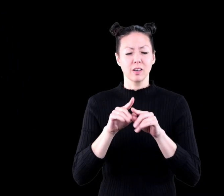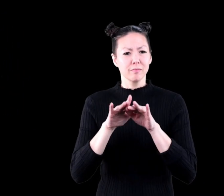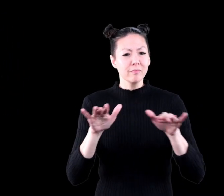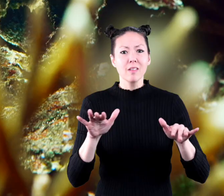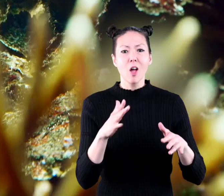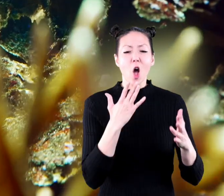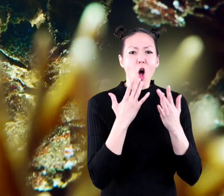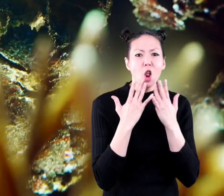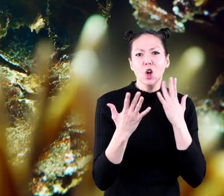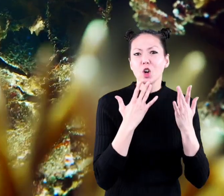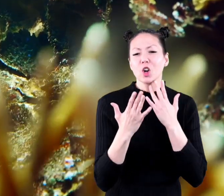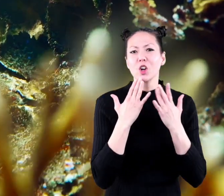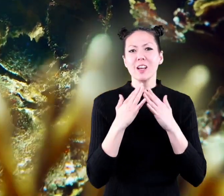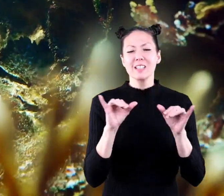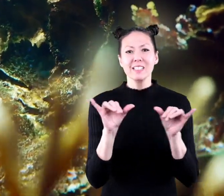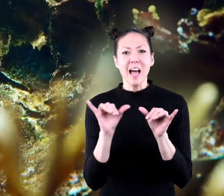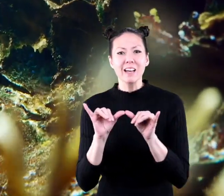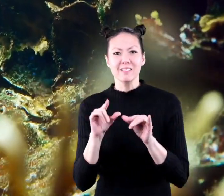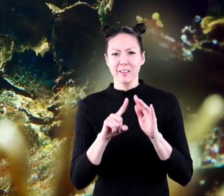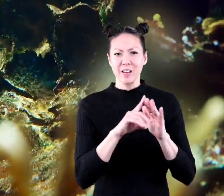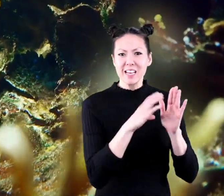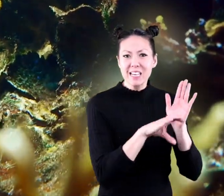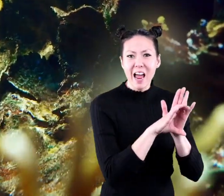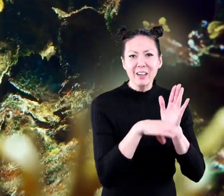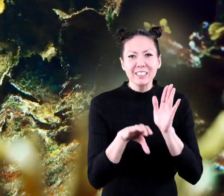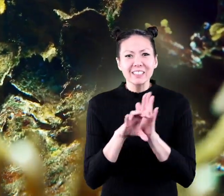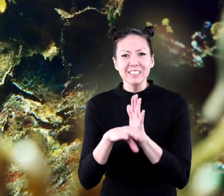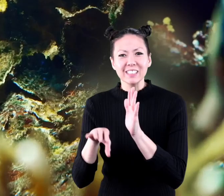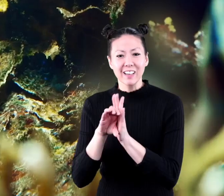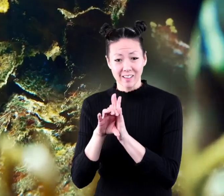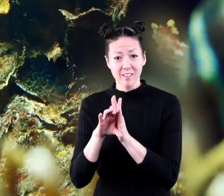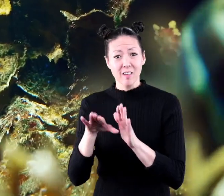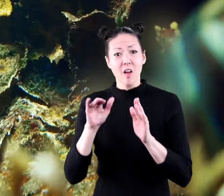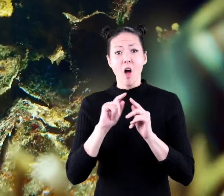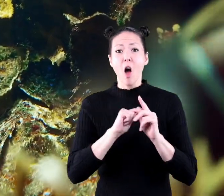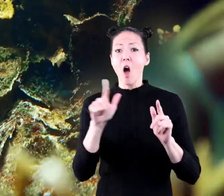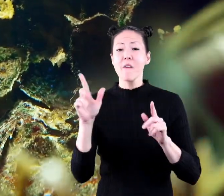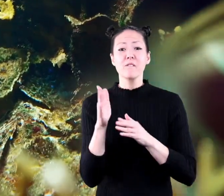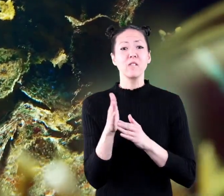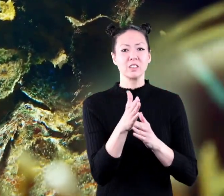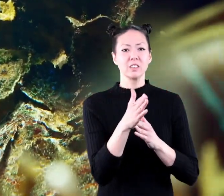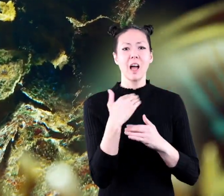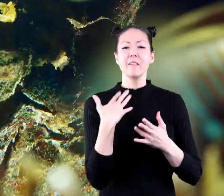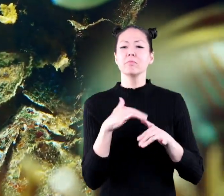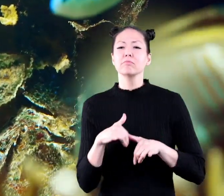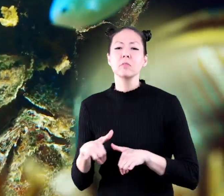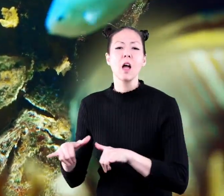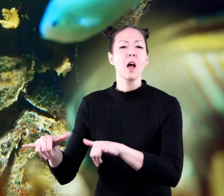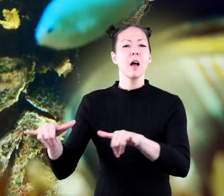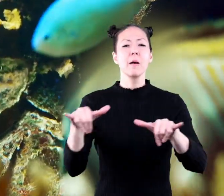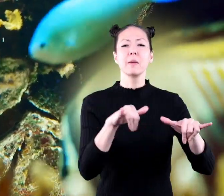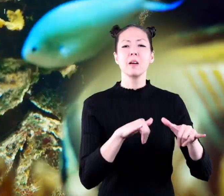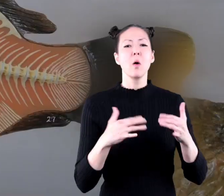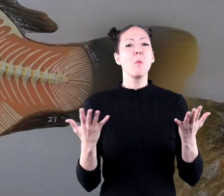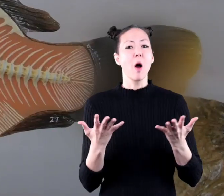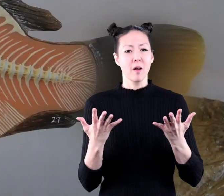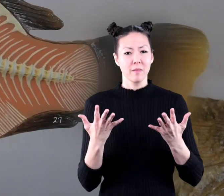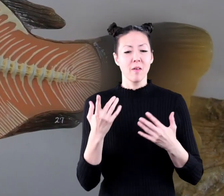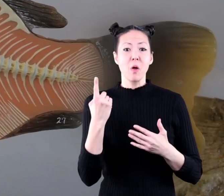colors sizes and characteristics but all fish have certain things in common